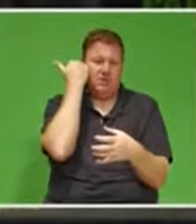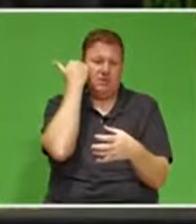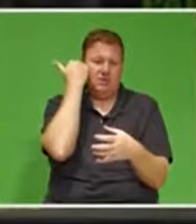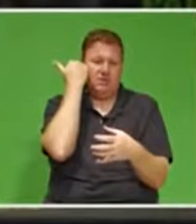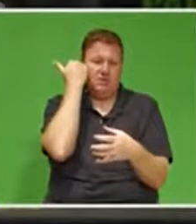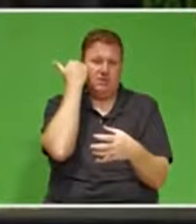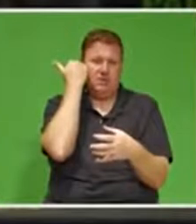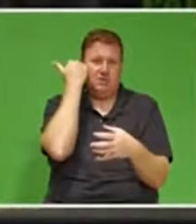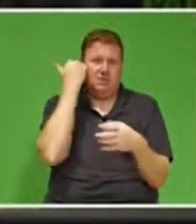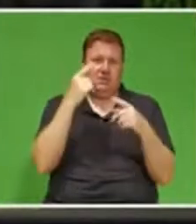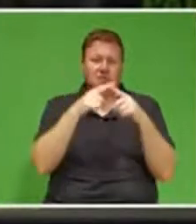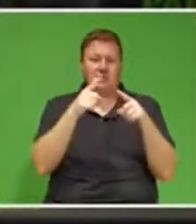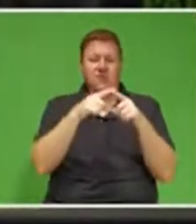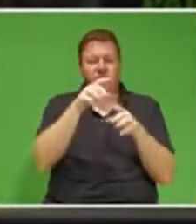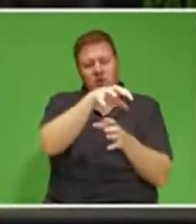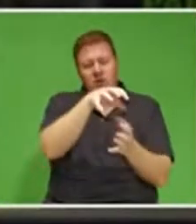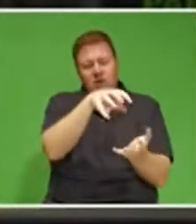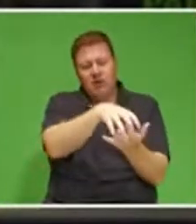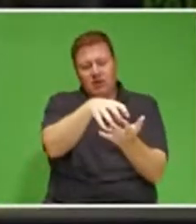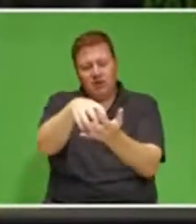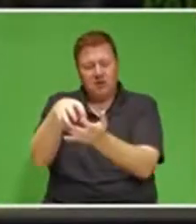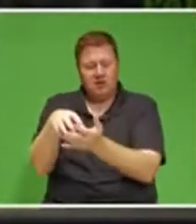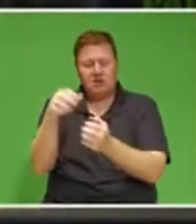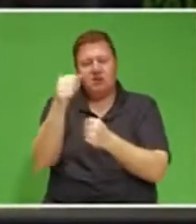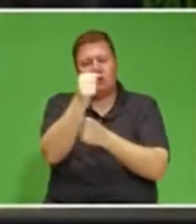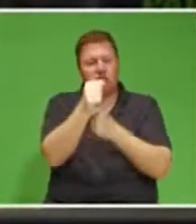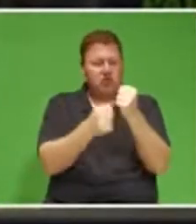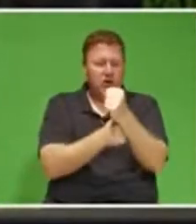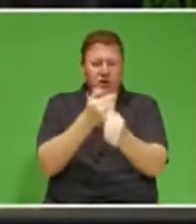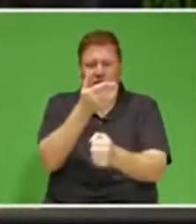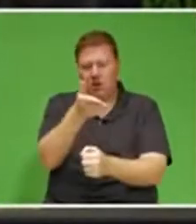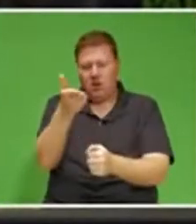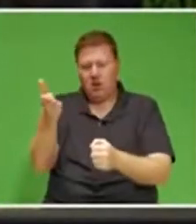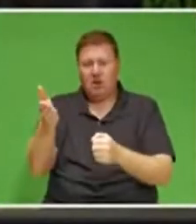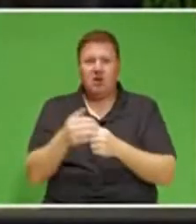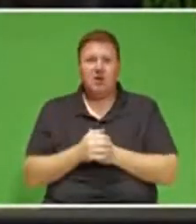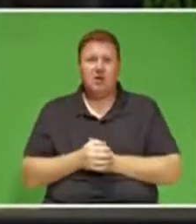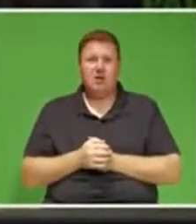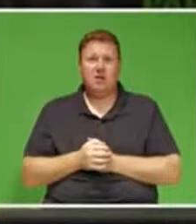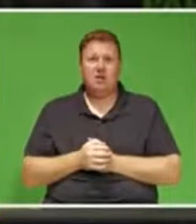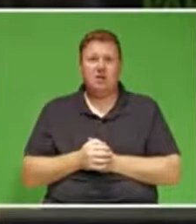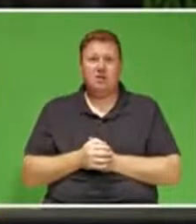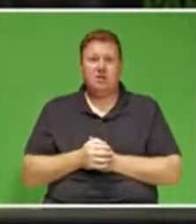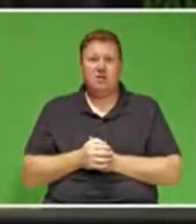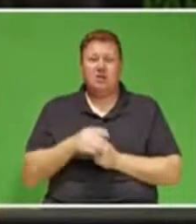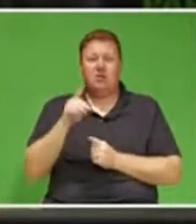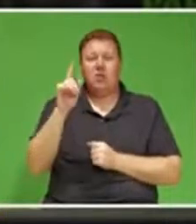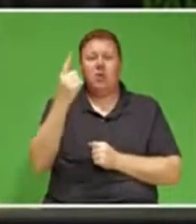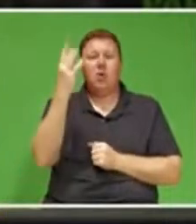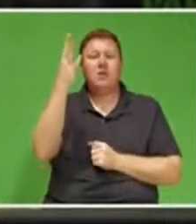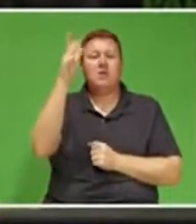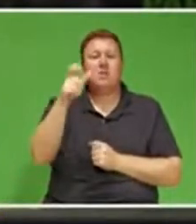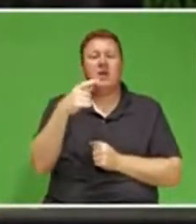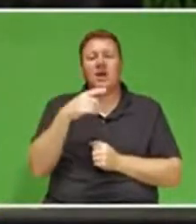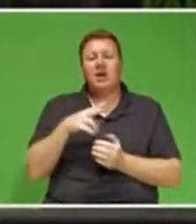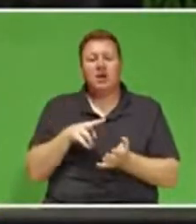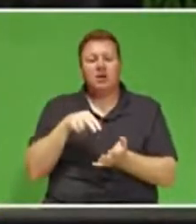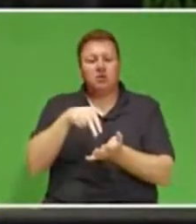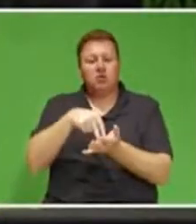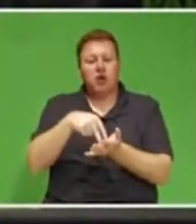entities, government structures. And one of the speakers here stood up and said,